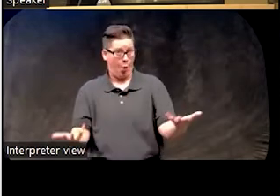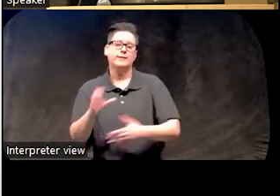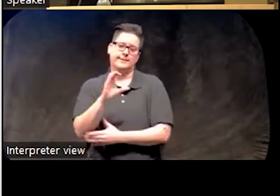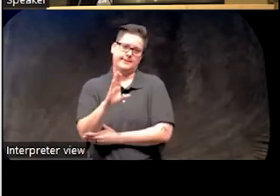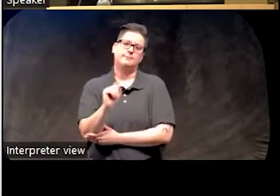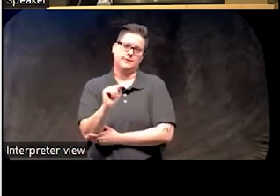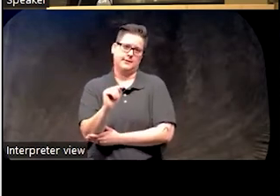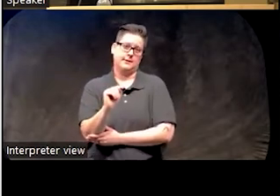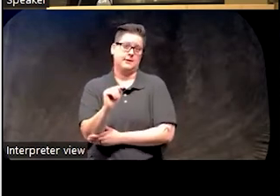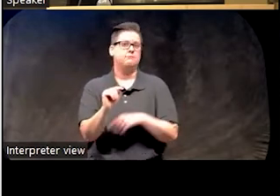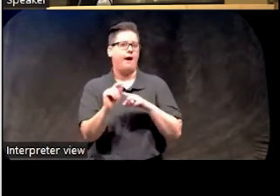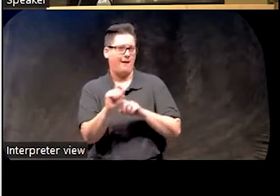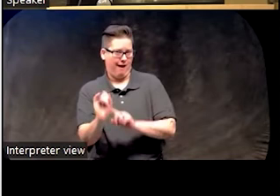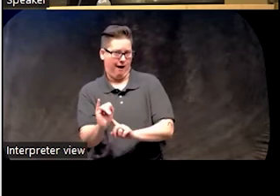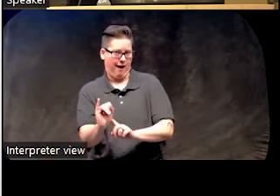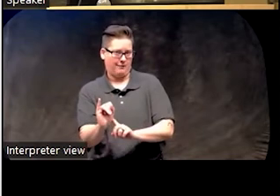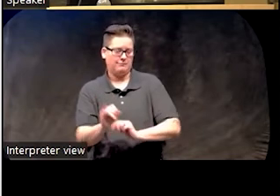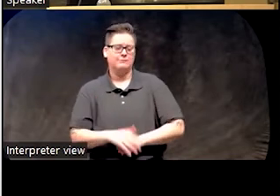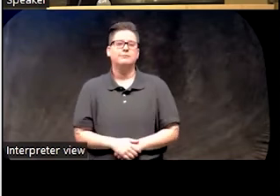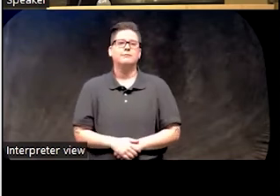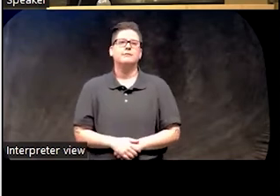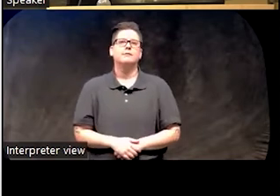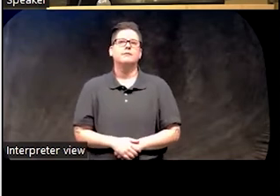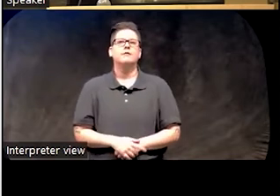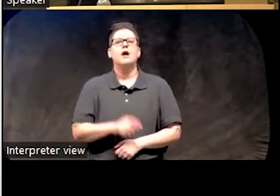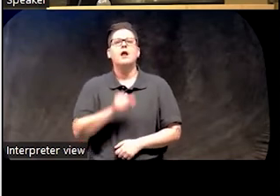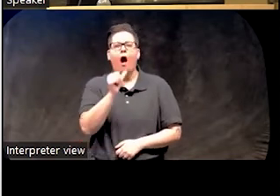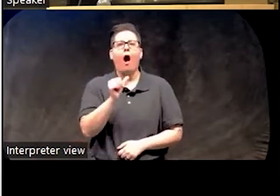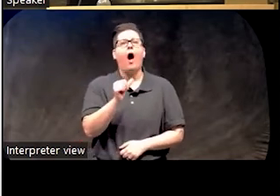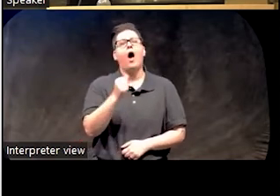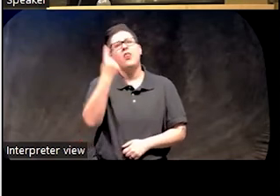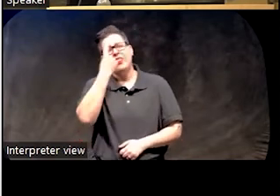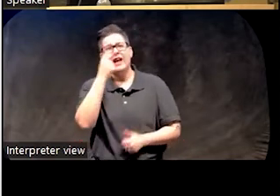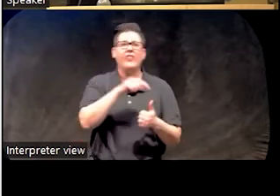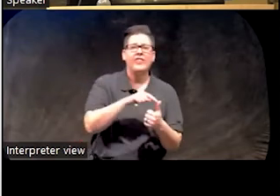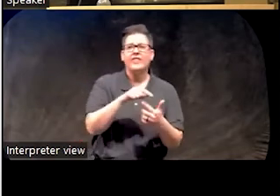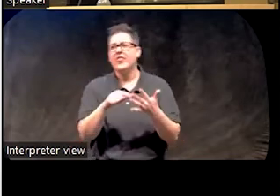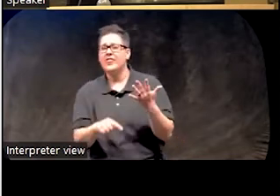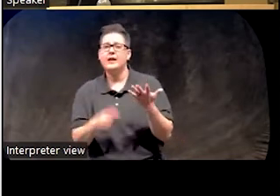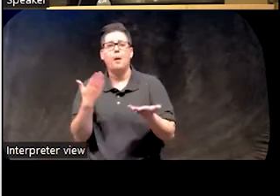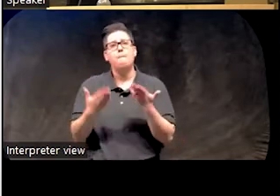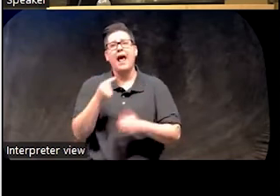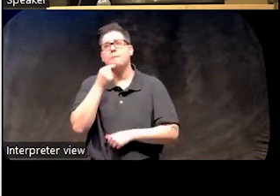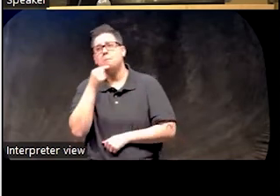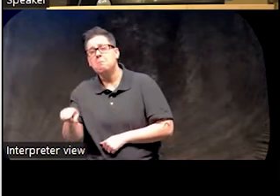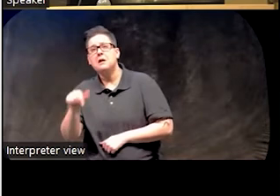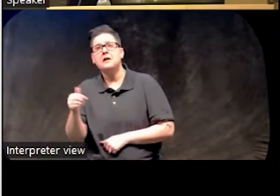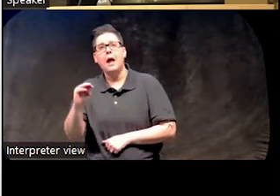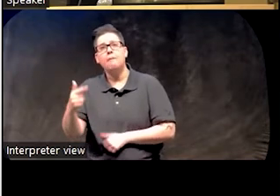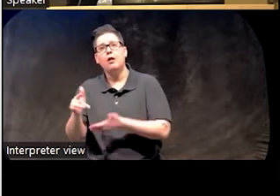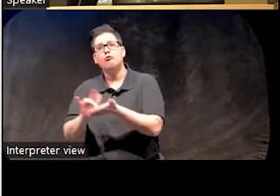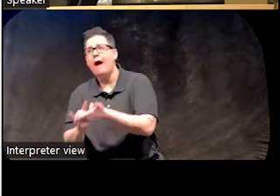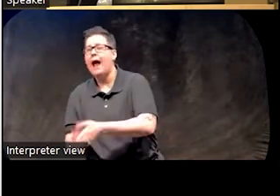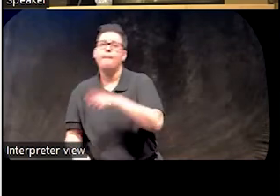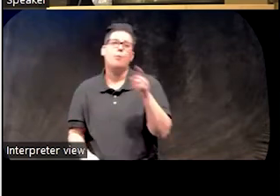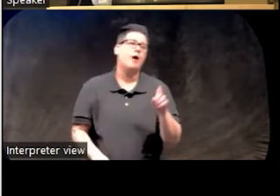CBT for insomnia. Not, you consider this, you consider that, you consider 10 milligrams of zolpidum and